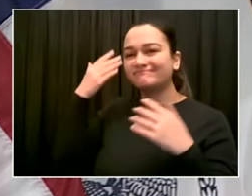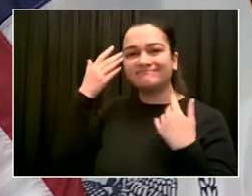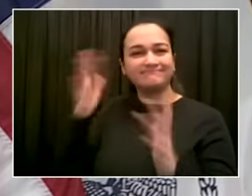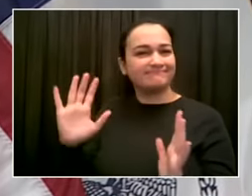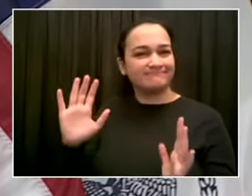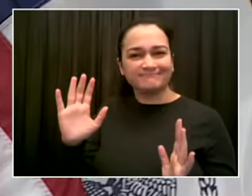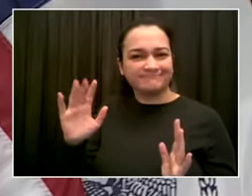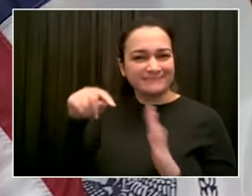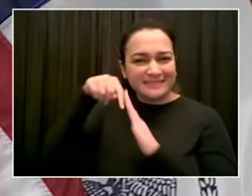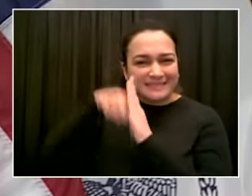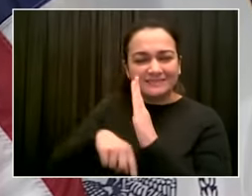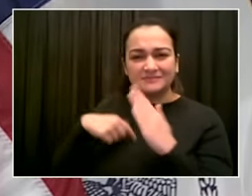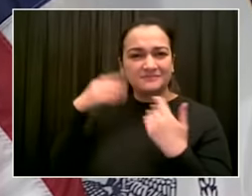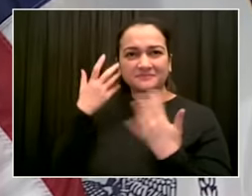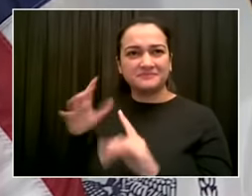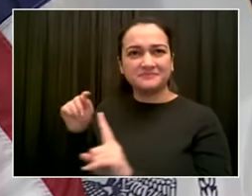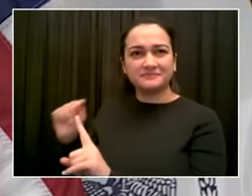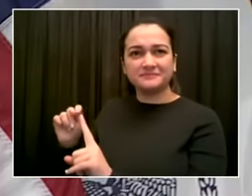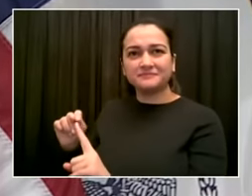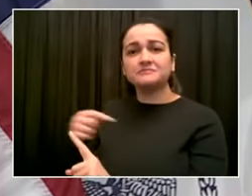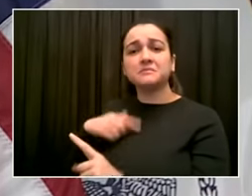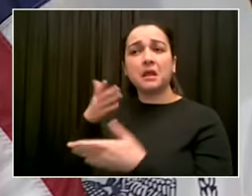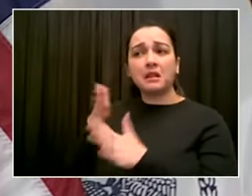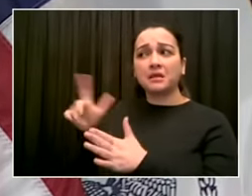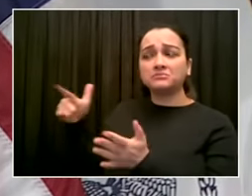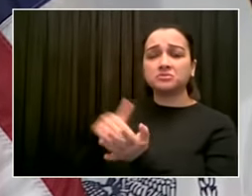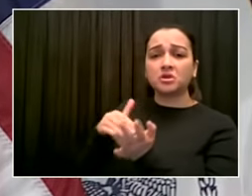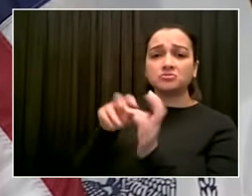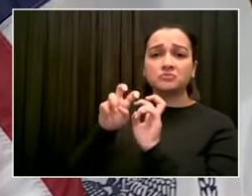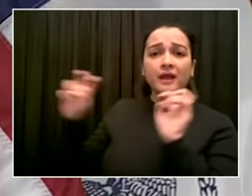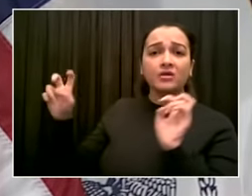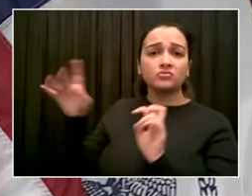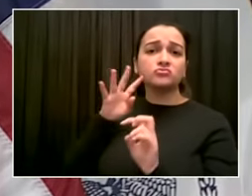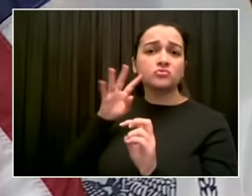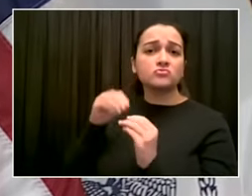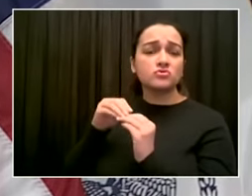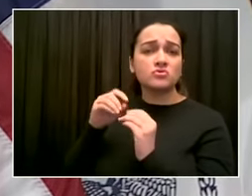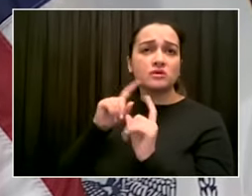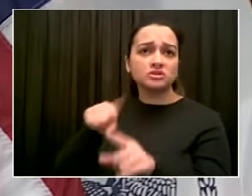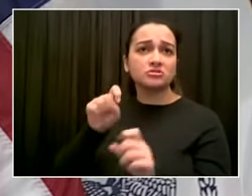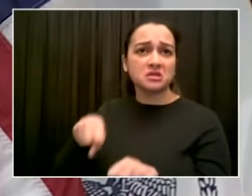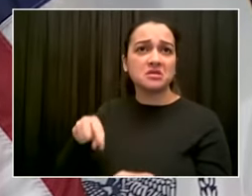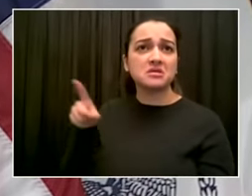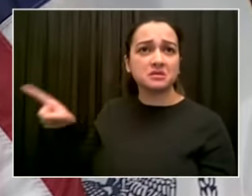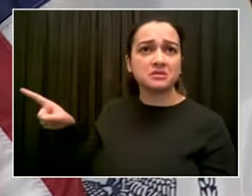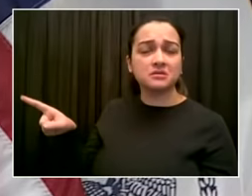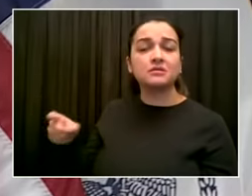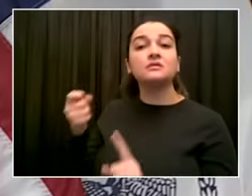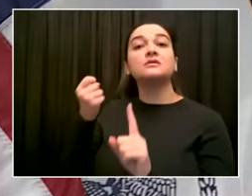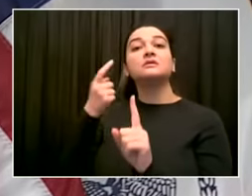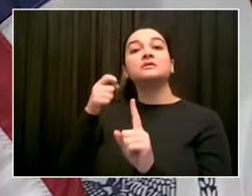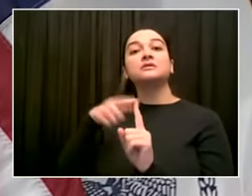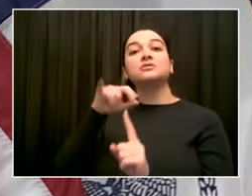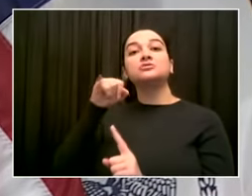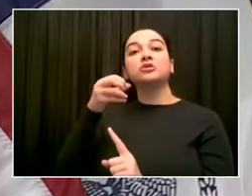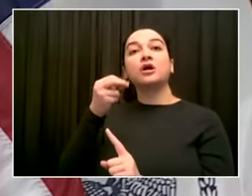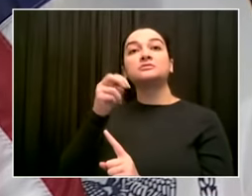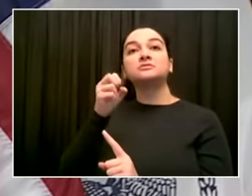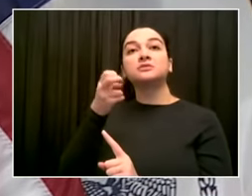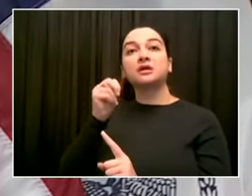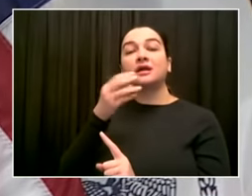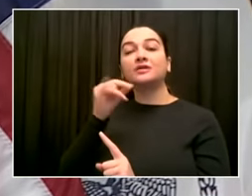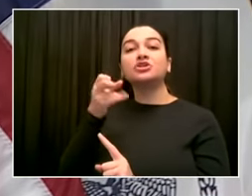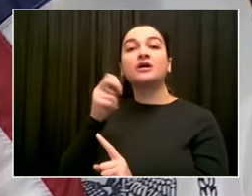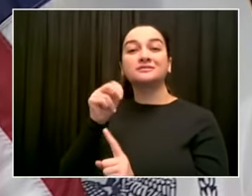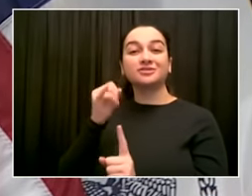Johnson vaccine we're getting in the short term is going be very small, but we expect a lot more later in the month. We're going to be,